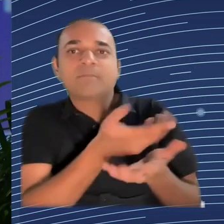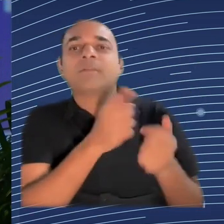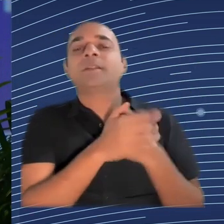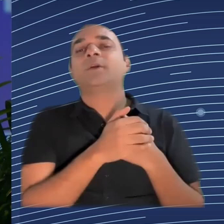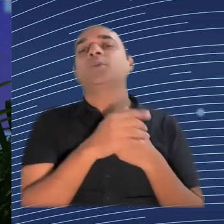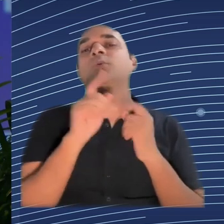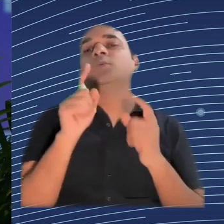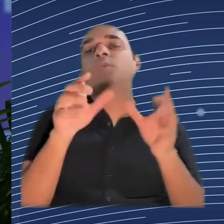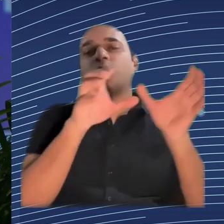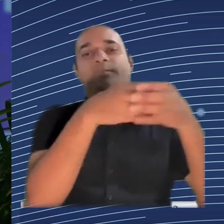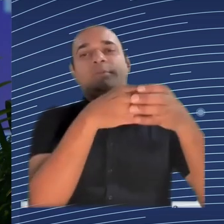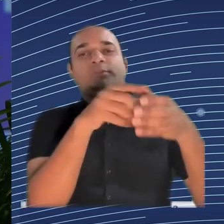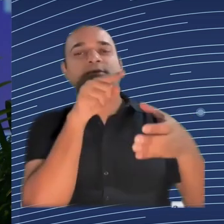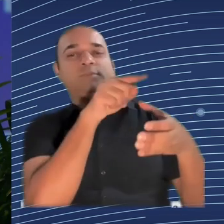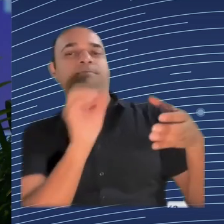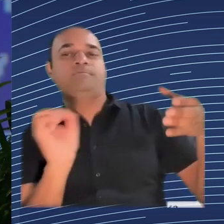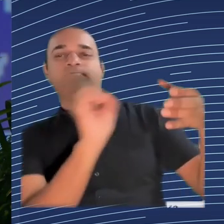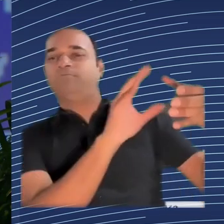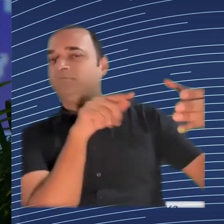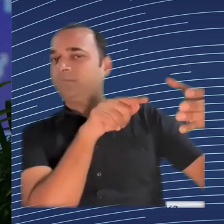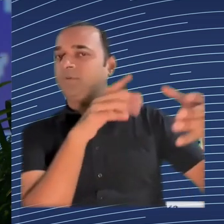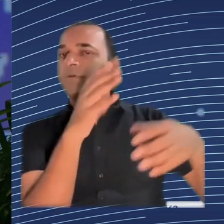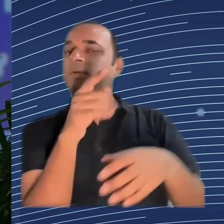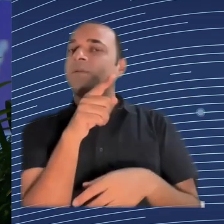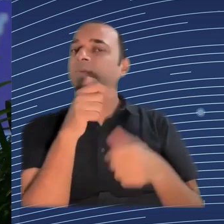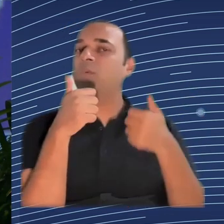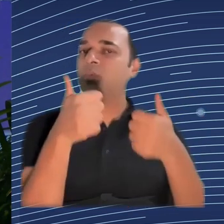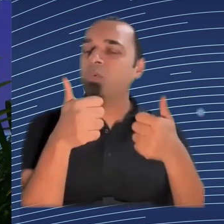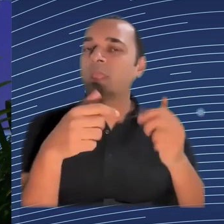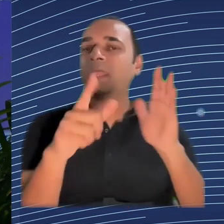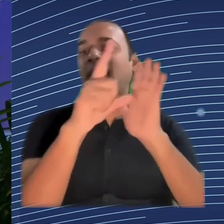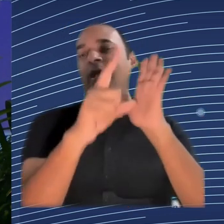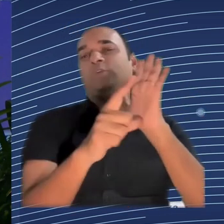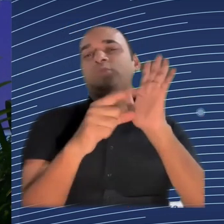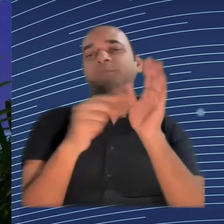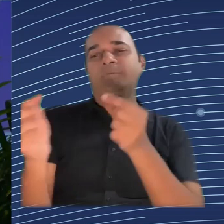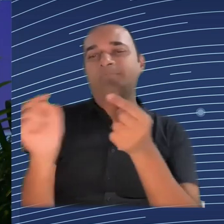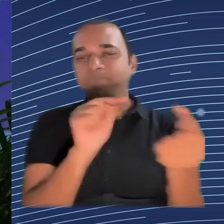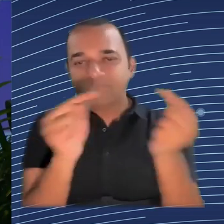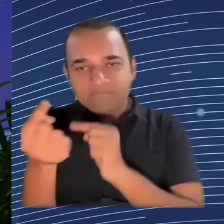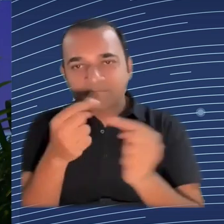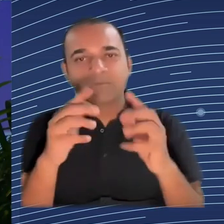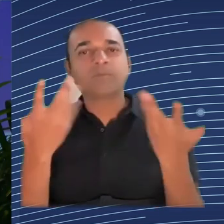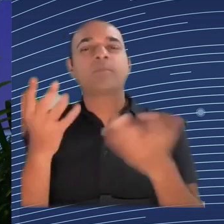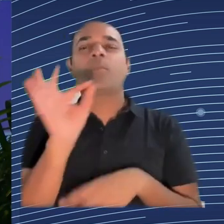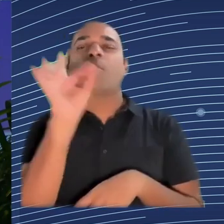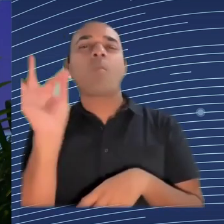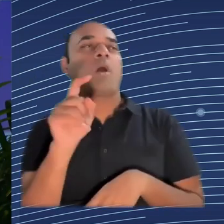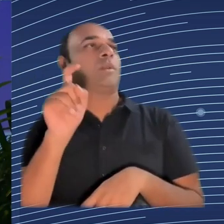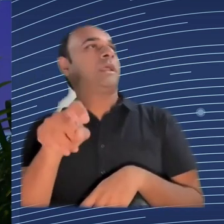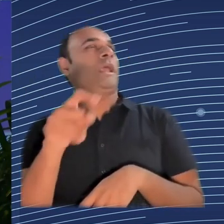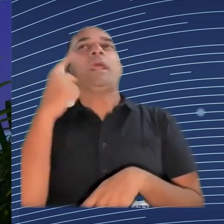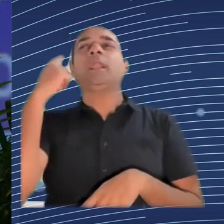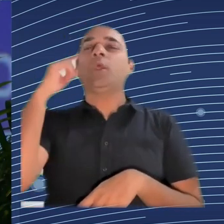space for self-regulation by the companies. And, of course, we are here in a competitive environment. And I think it was